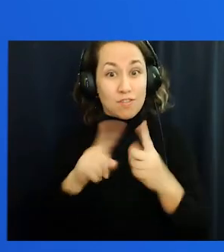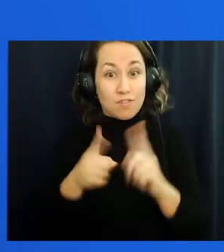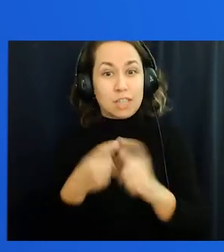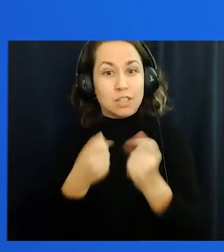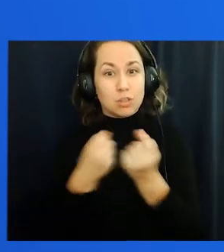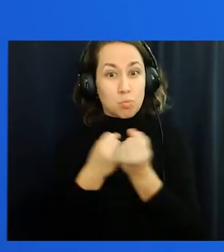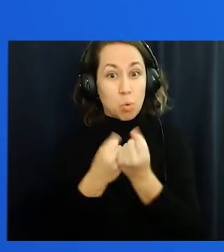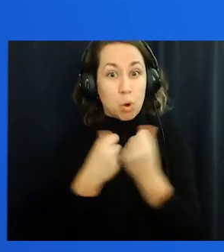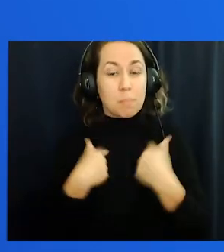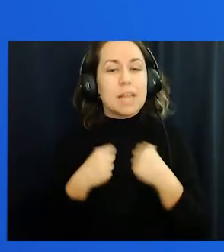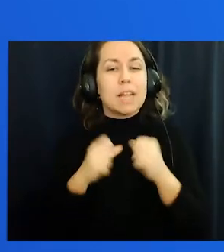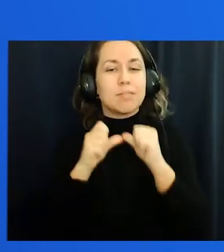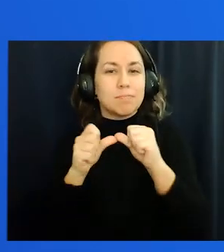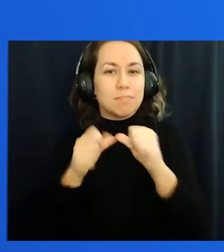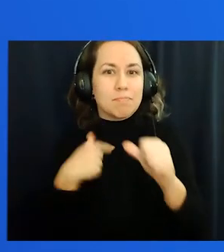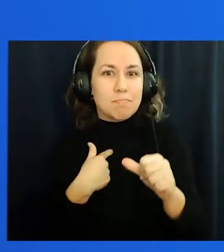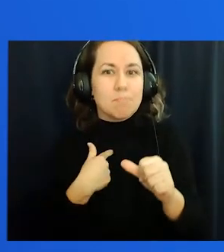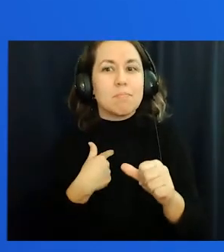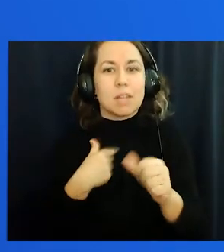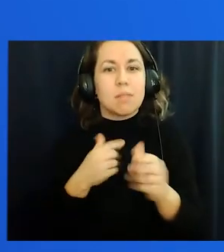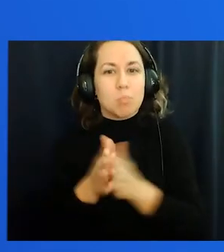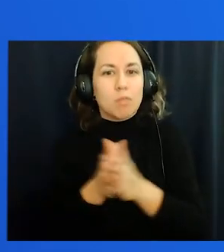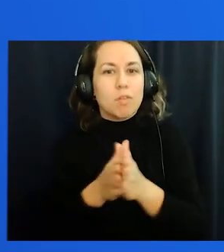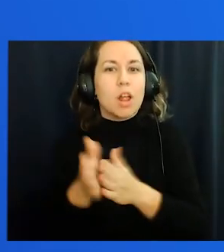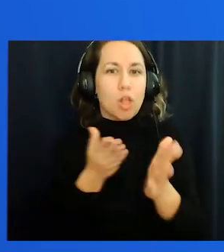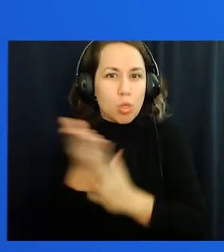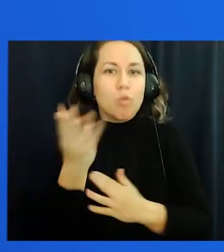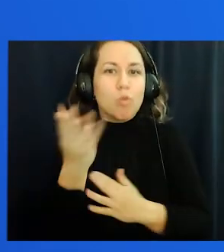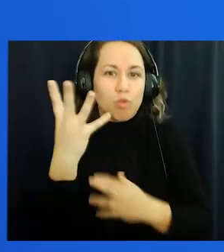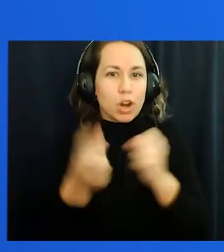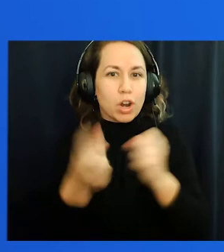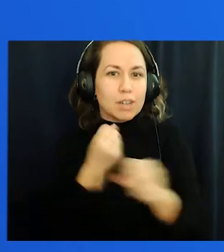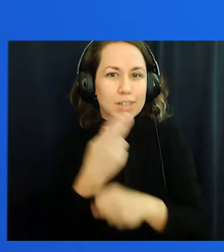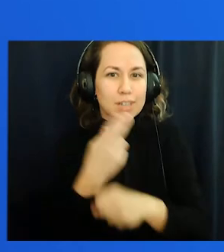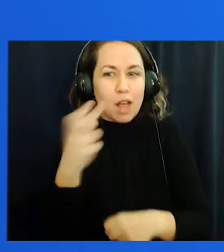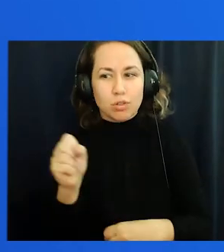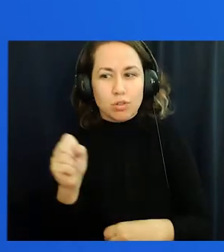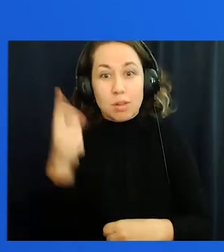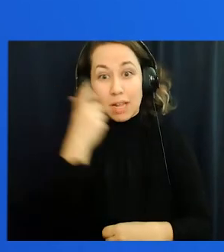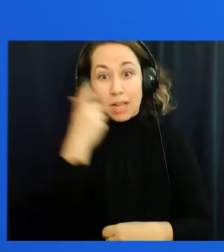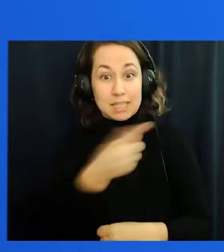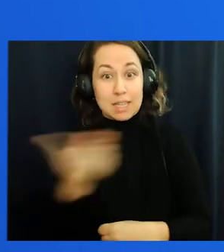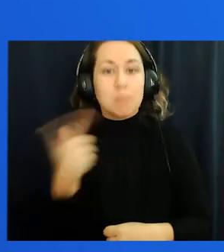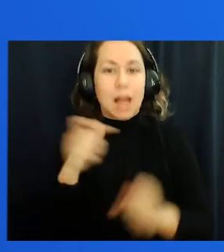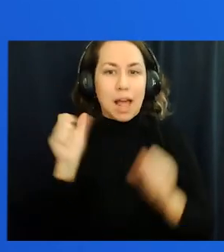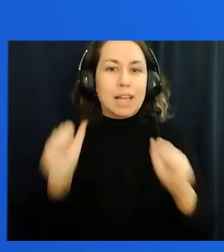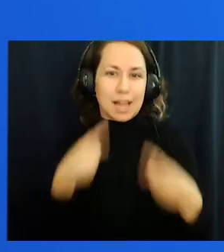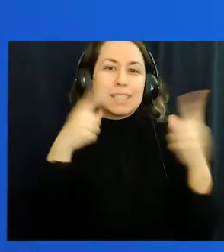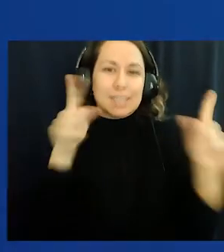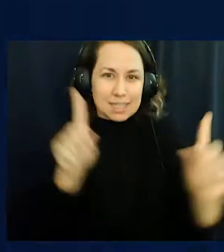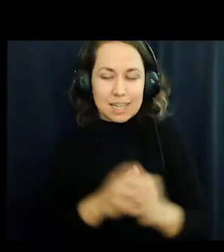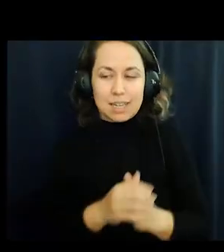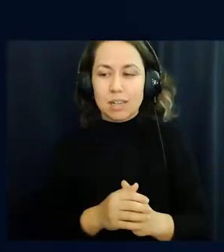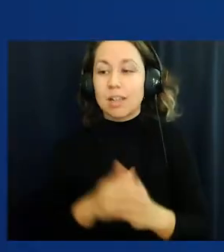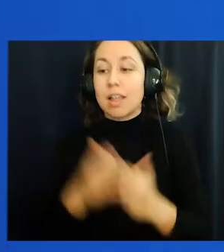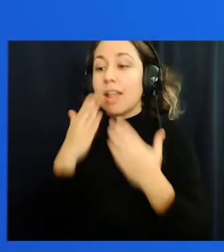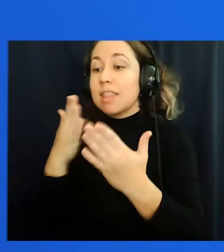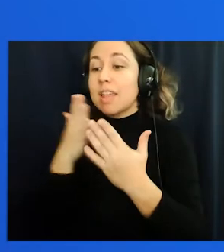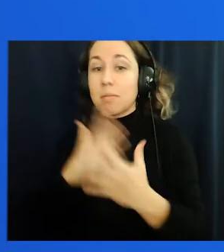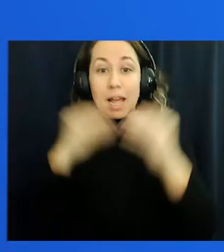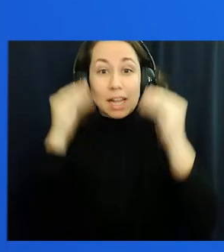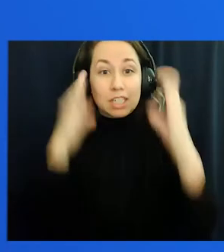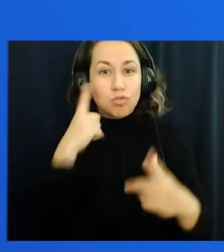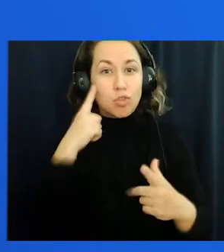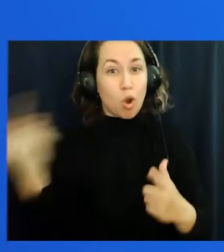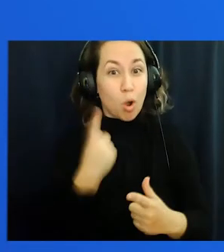and friends for supporting me and keeping me motivated throughout my four years of high school. It's because of them that I am able to succeed. I